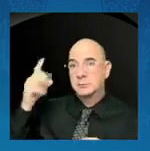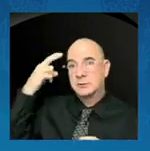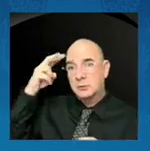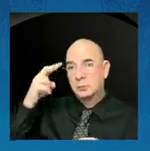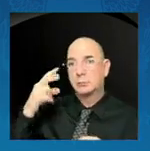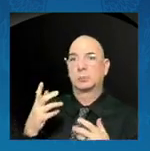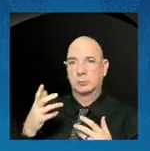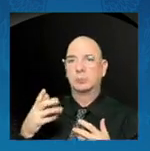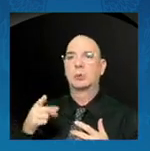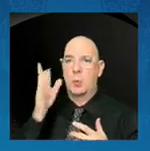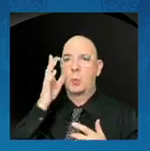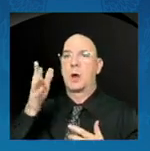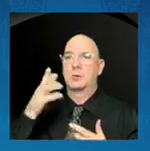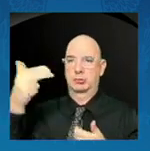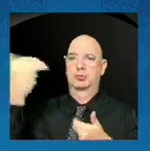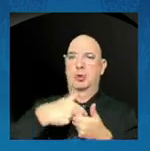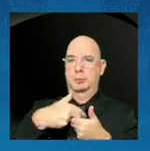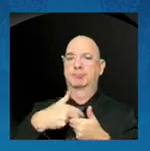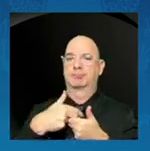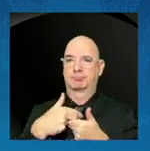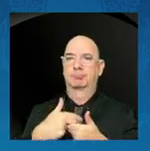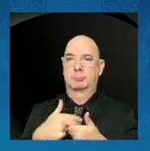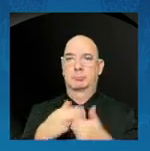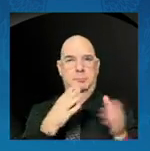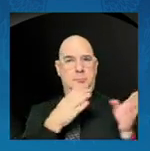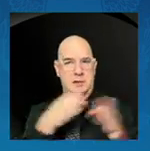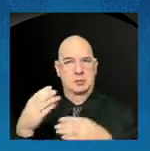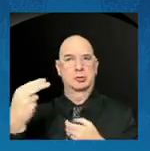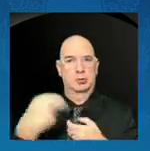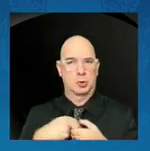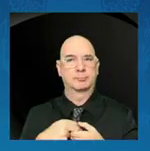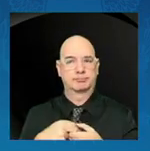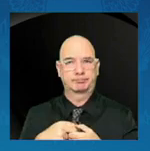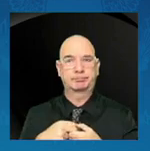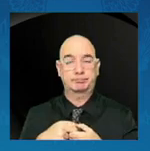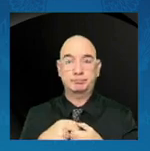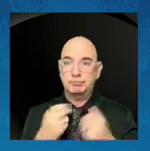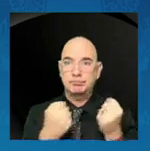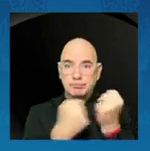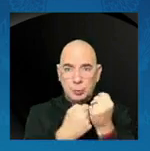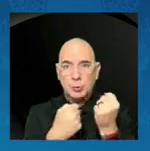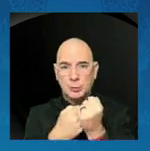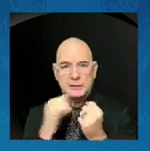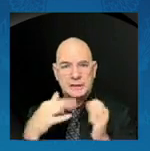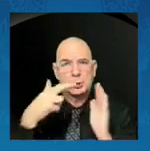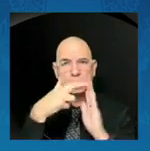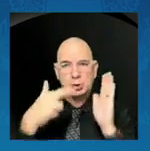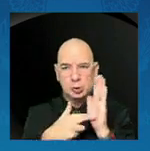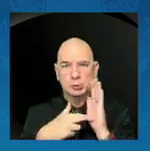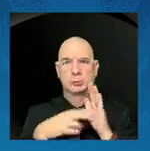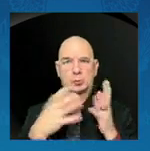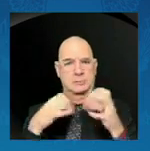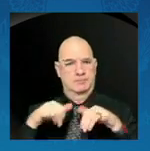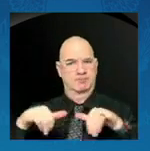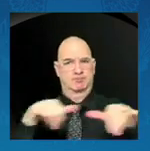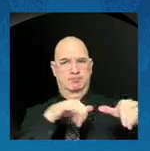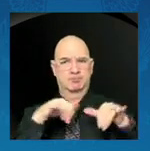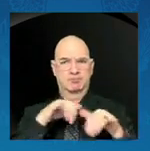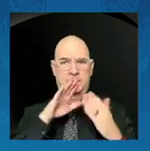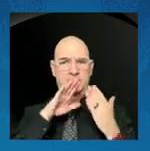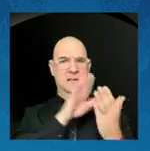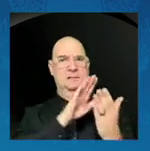So. Promoting. Rules. norms. Addressing. climate. Building. On. Our STEM.